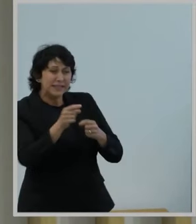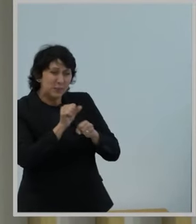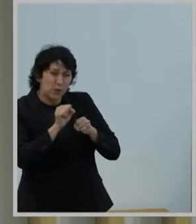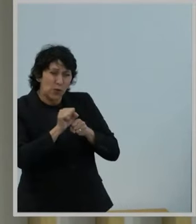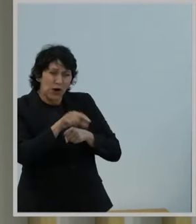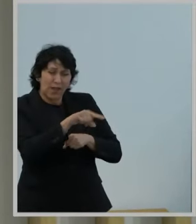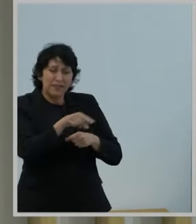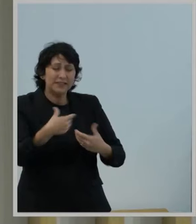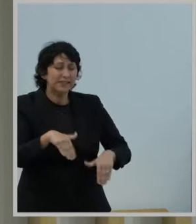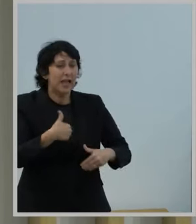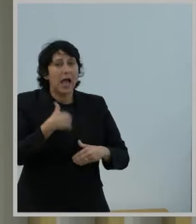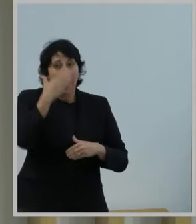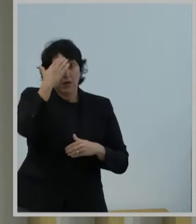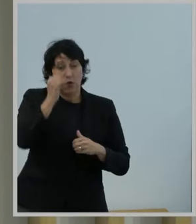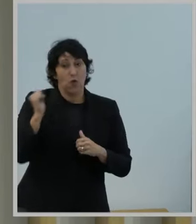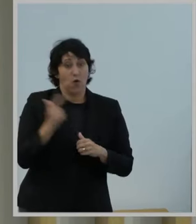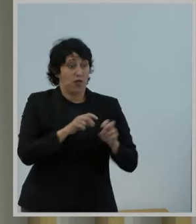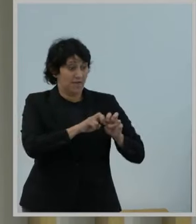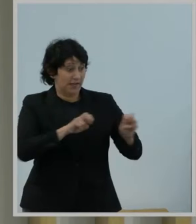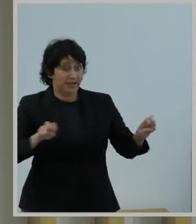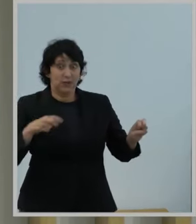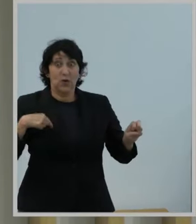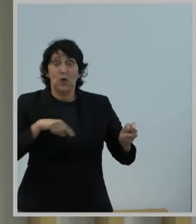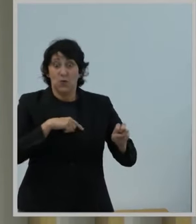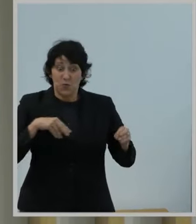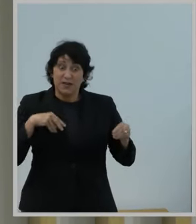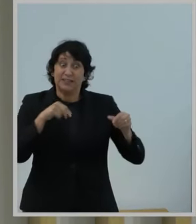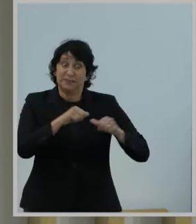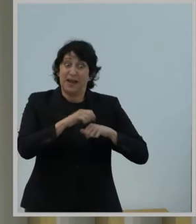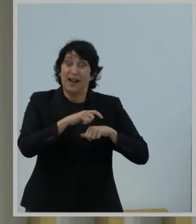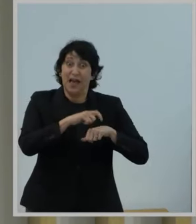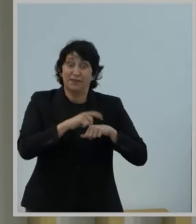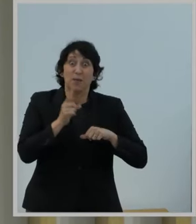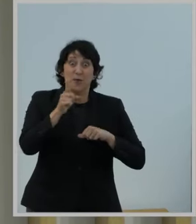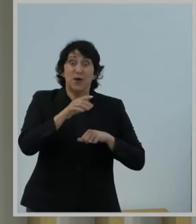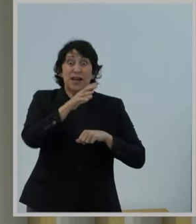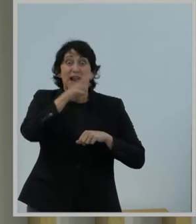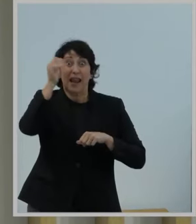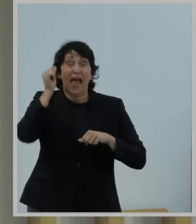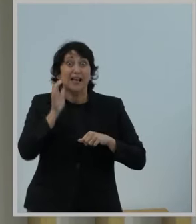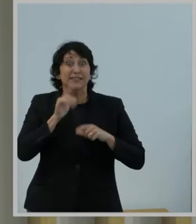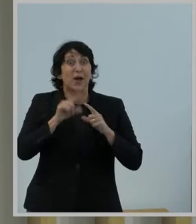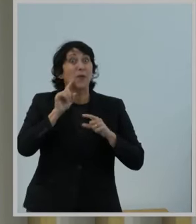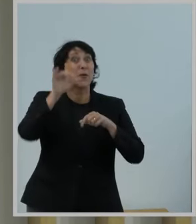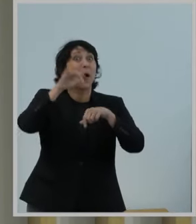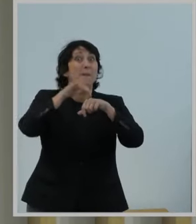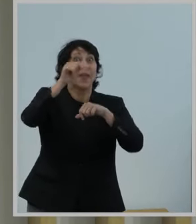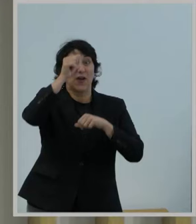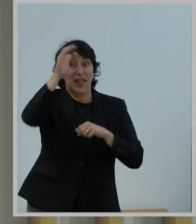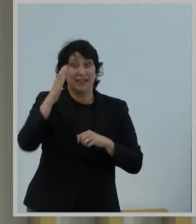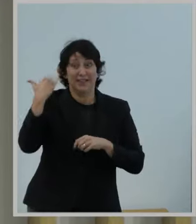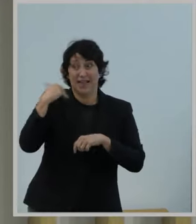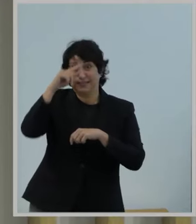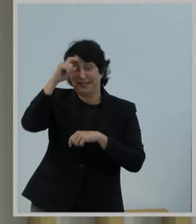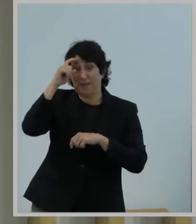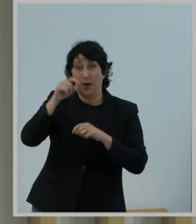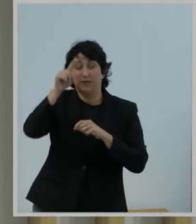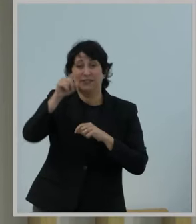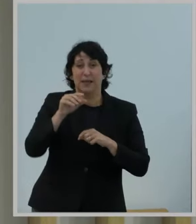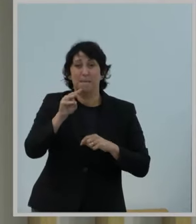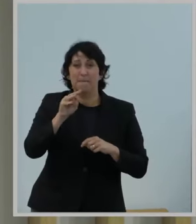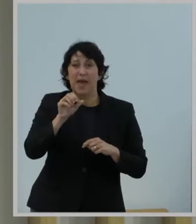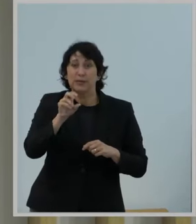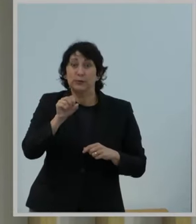this. I know, like all of us on the commission, we spent a lot of time up in Alaska. I reminded last summer I was up in the Mat-Su Valley,